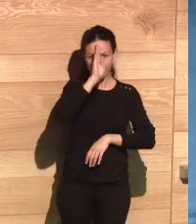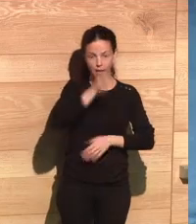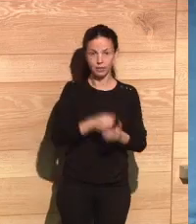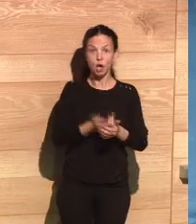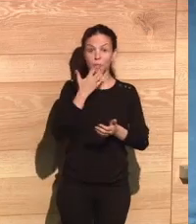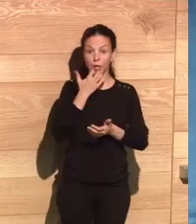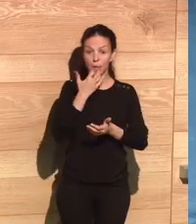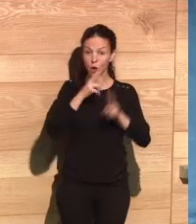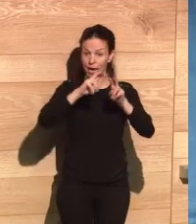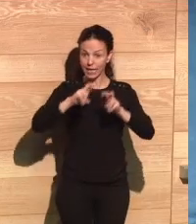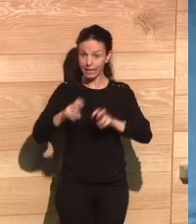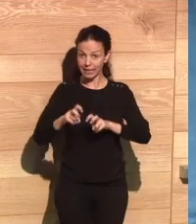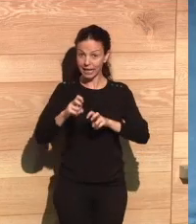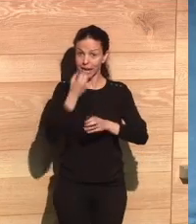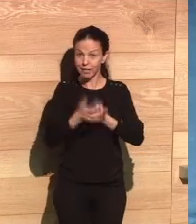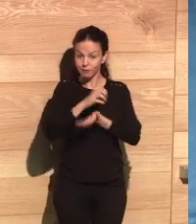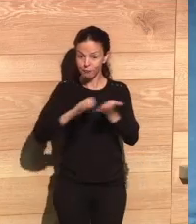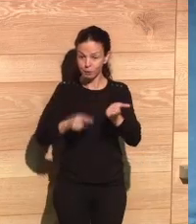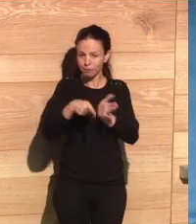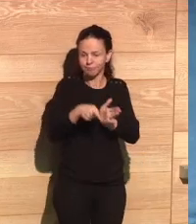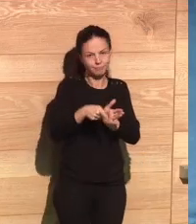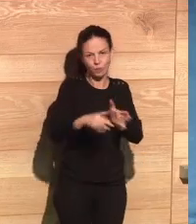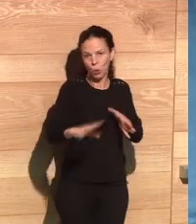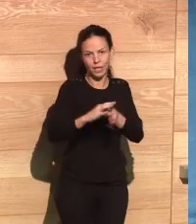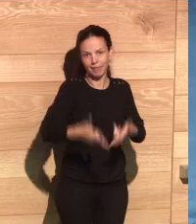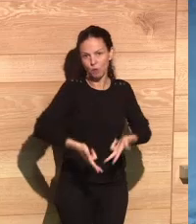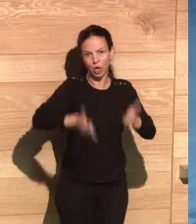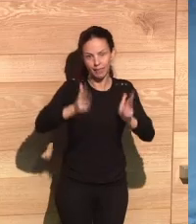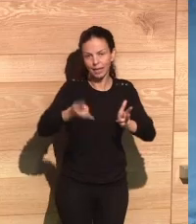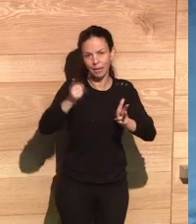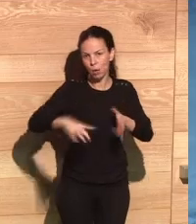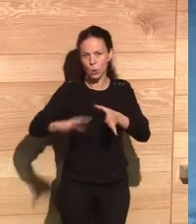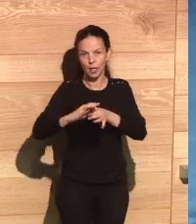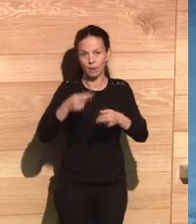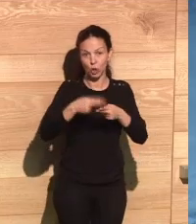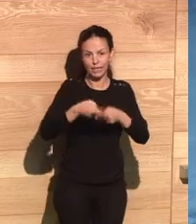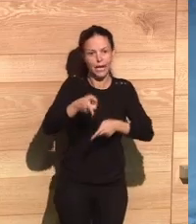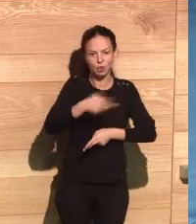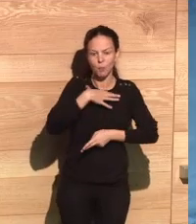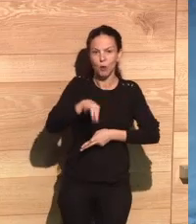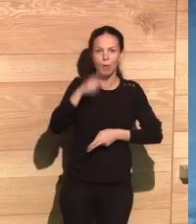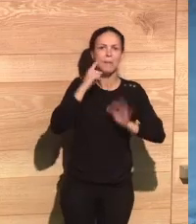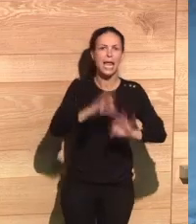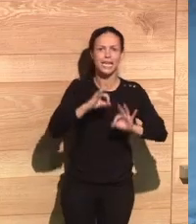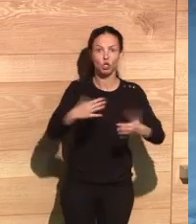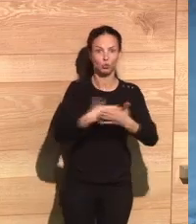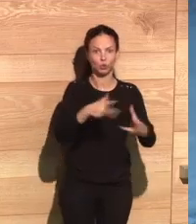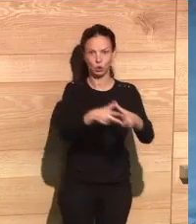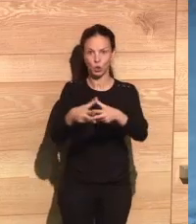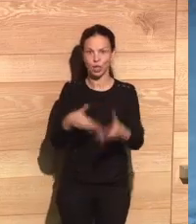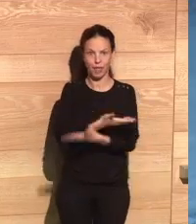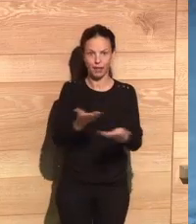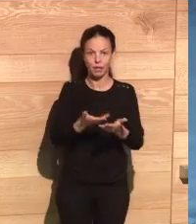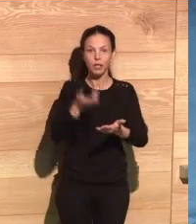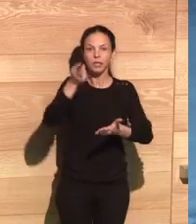value of privacy by being hit by things such as the case of Cambridge Analytica that showed